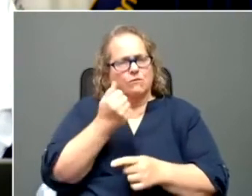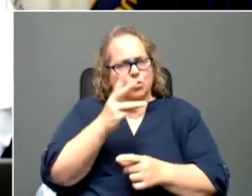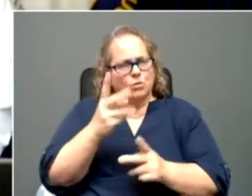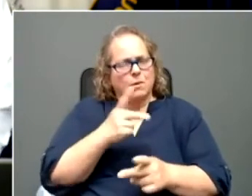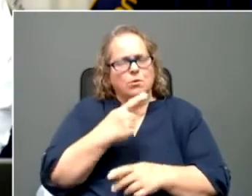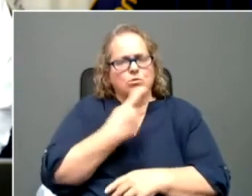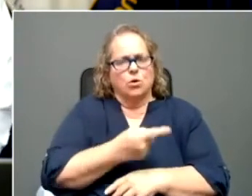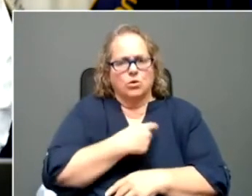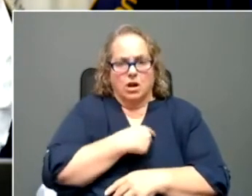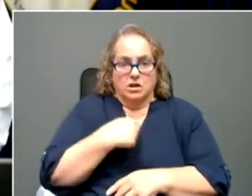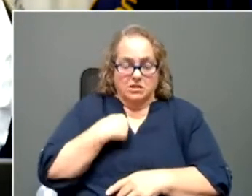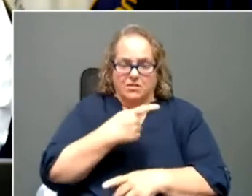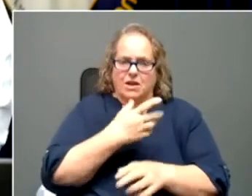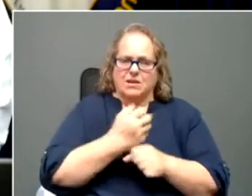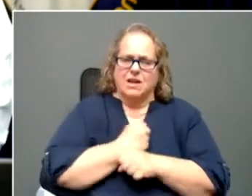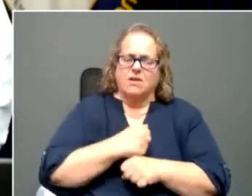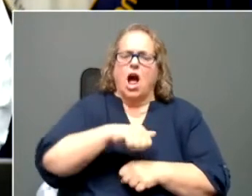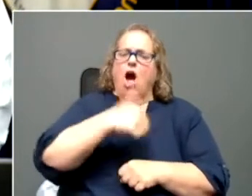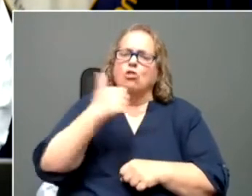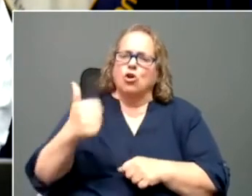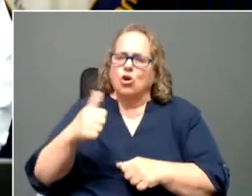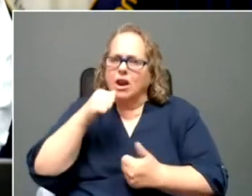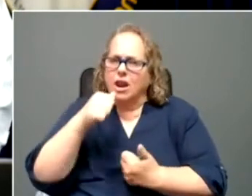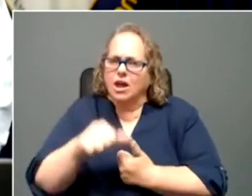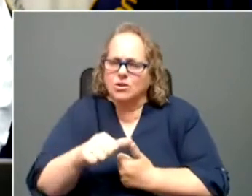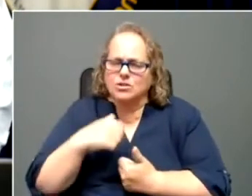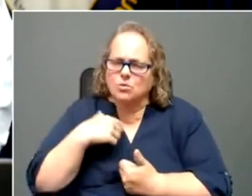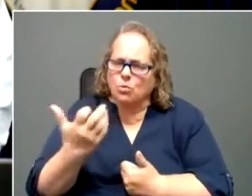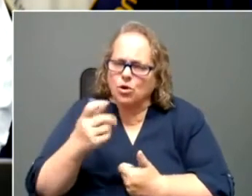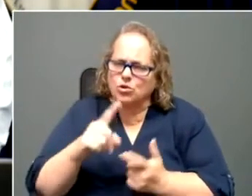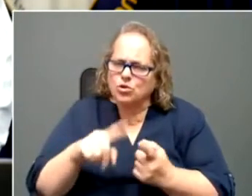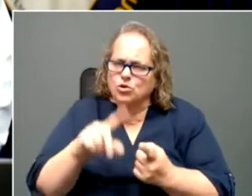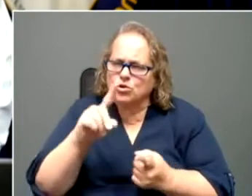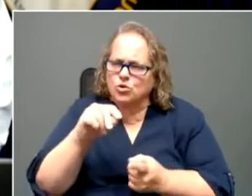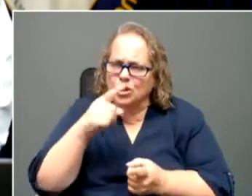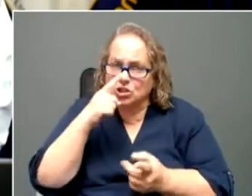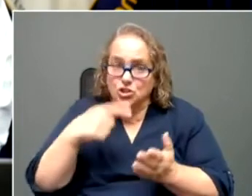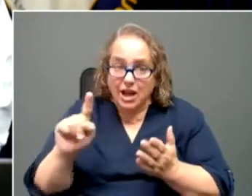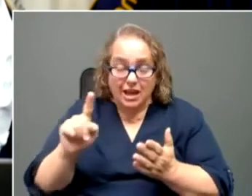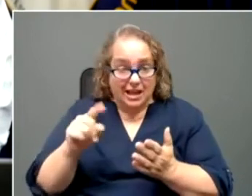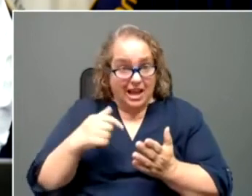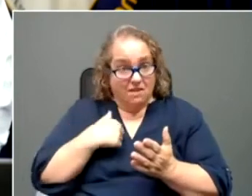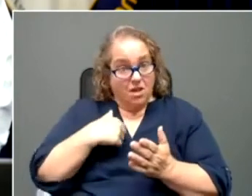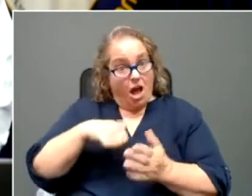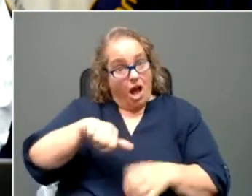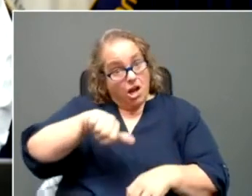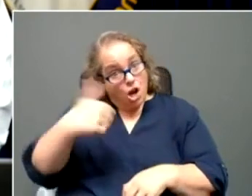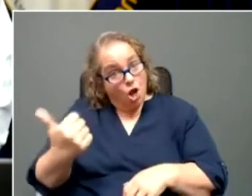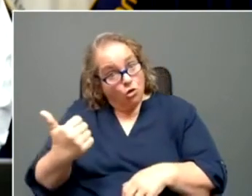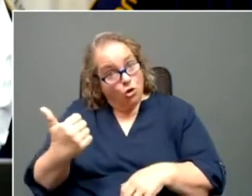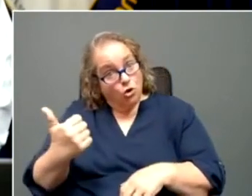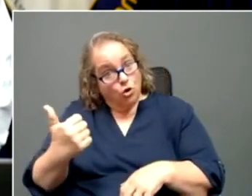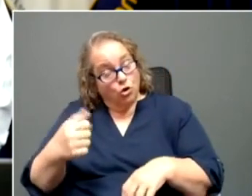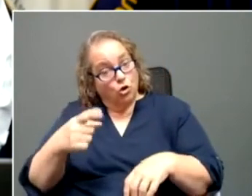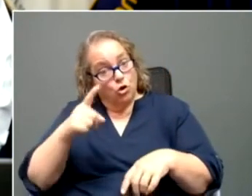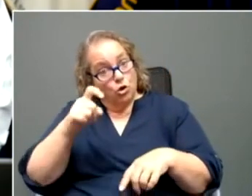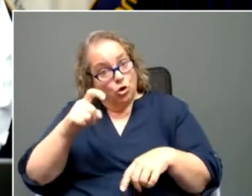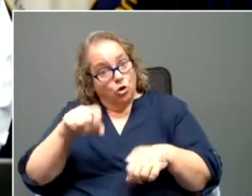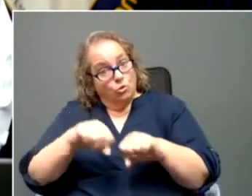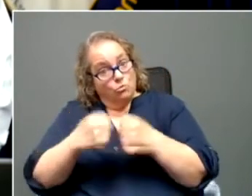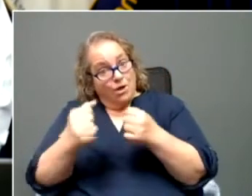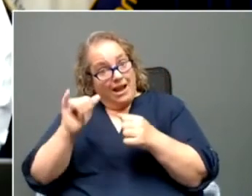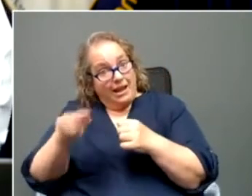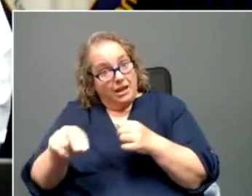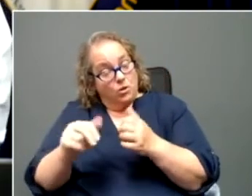received additional letters and just kind of wanted to do a check. Has there been a breach since that attack? And are those